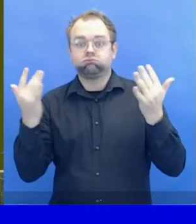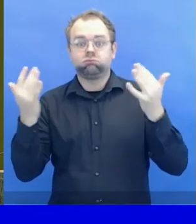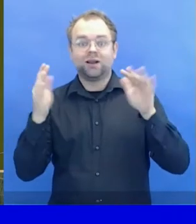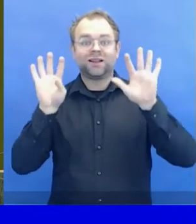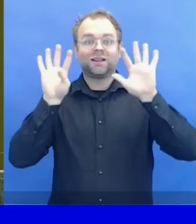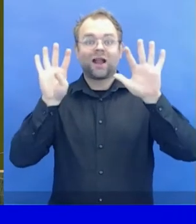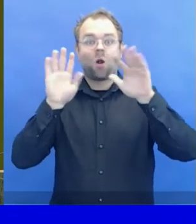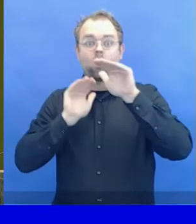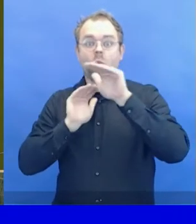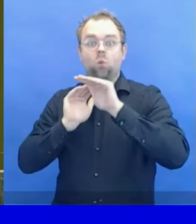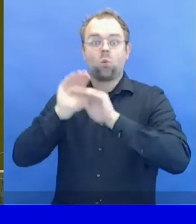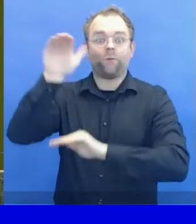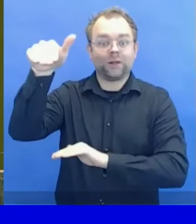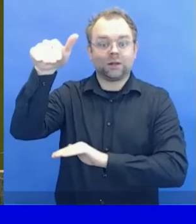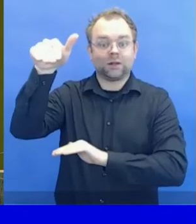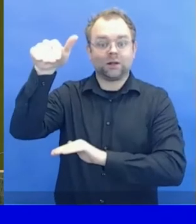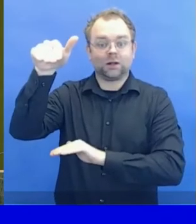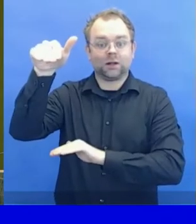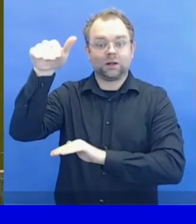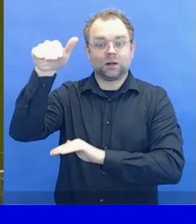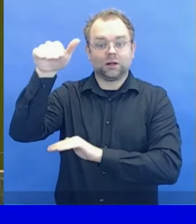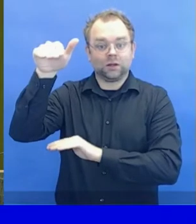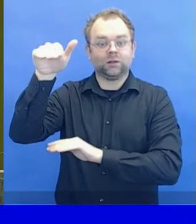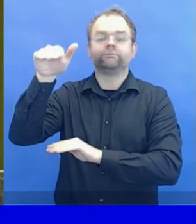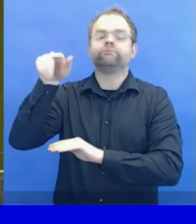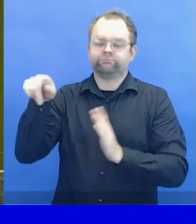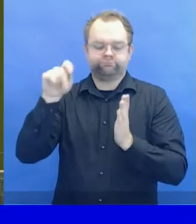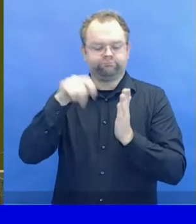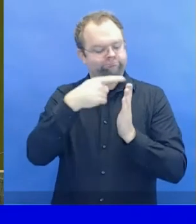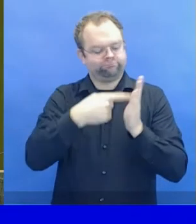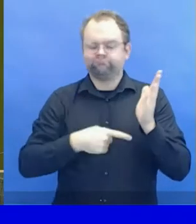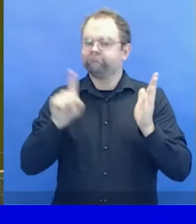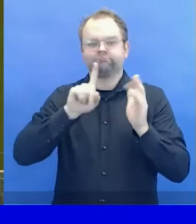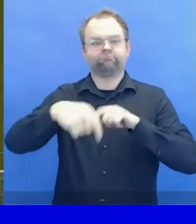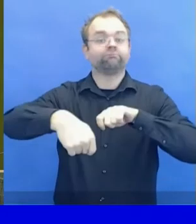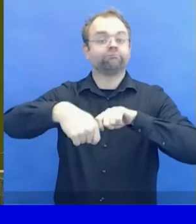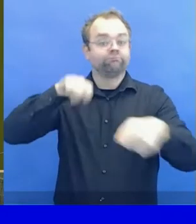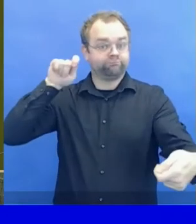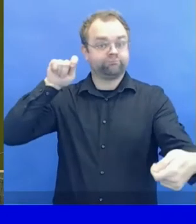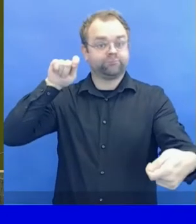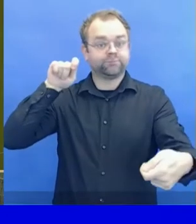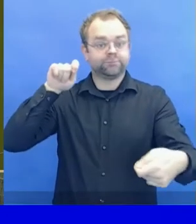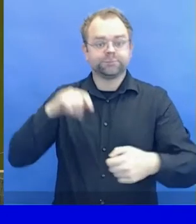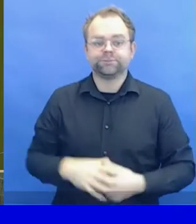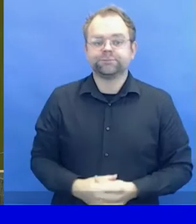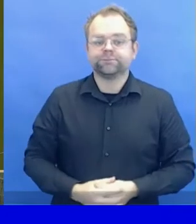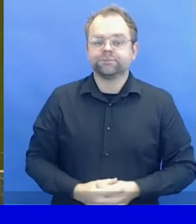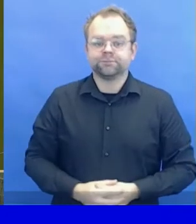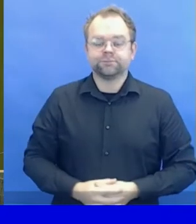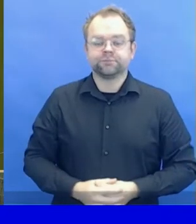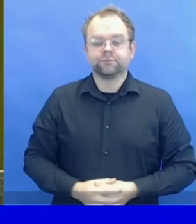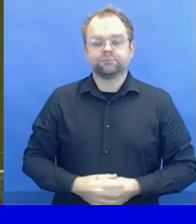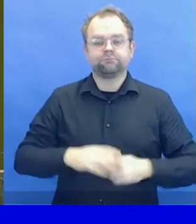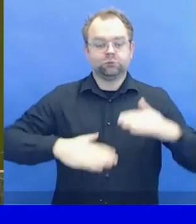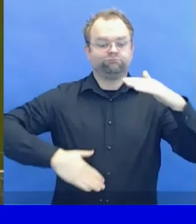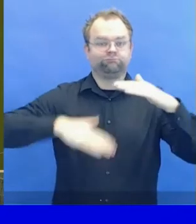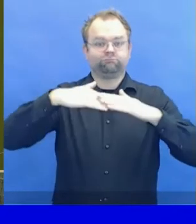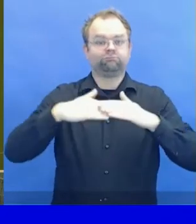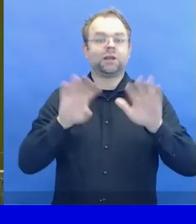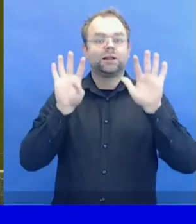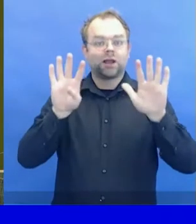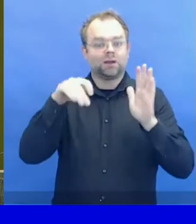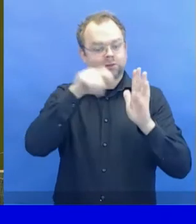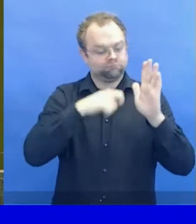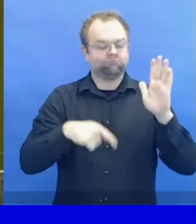Other than to cast their ballots, all representatives should remain seated during the meeting. No photography